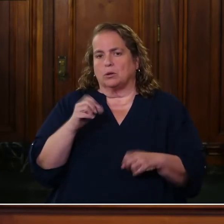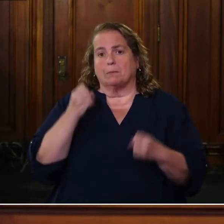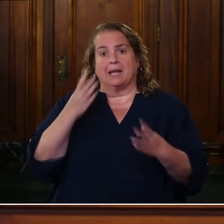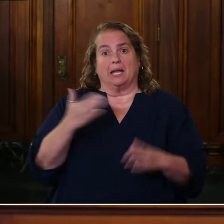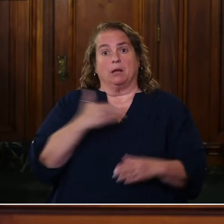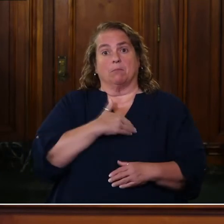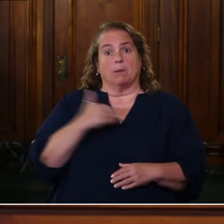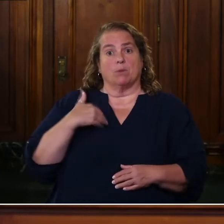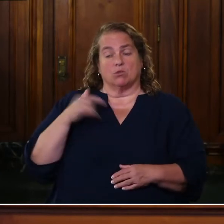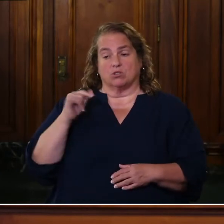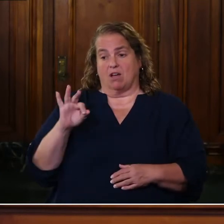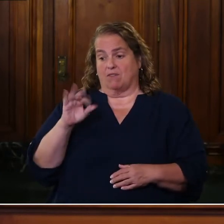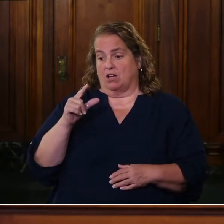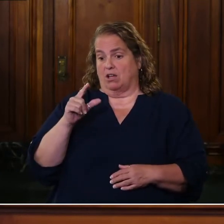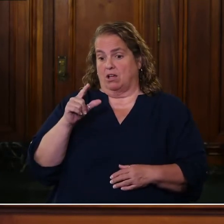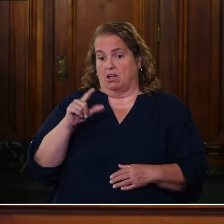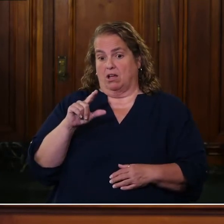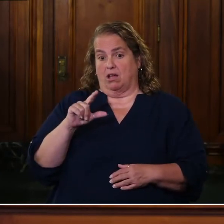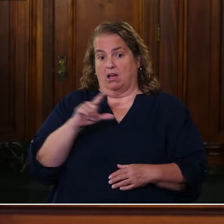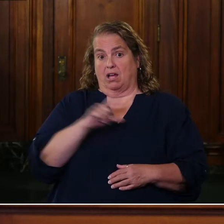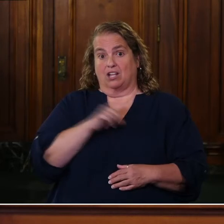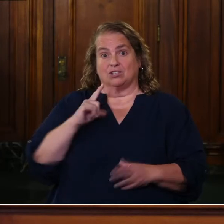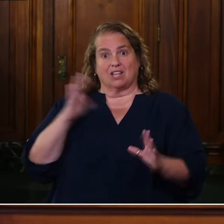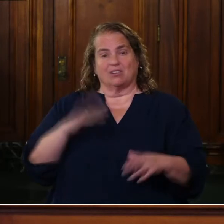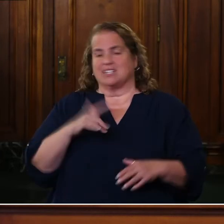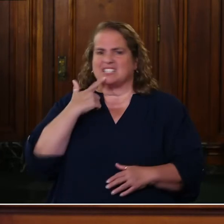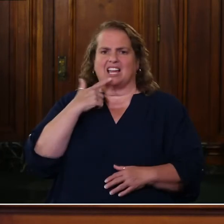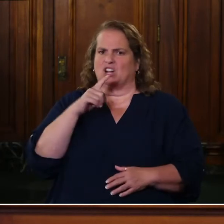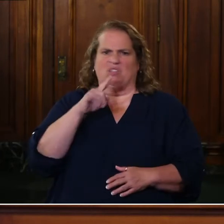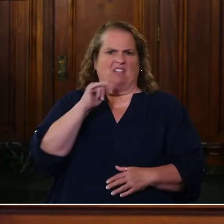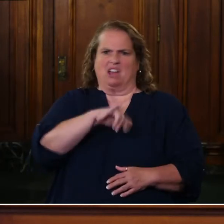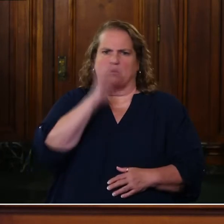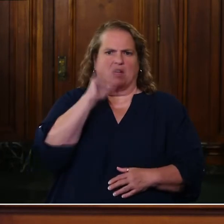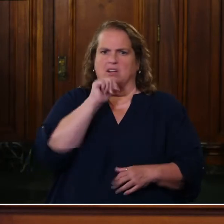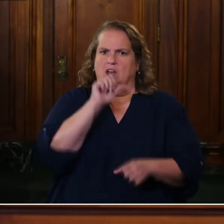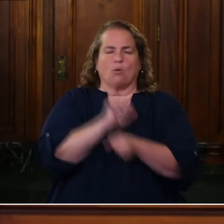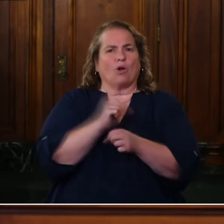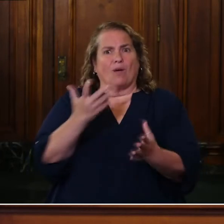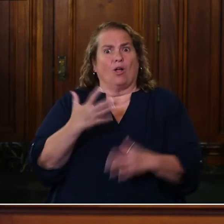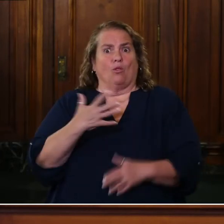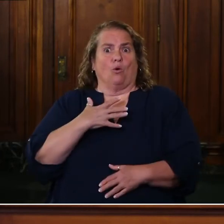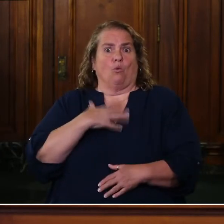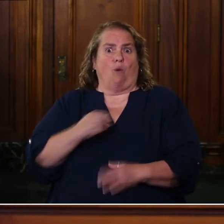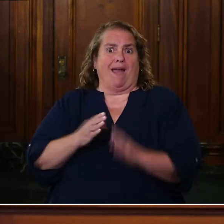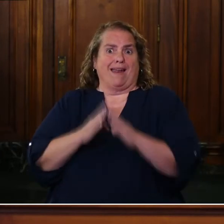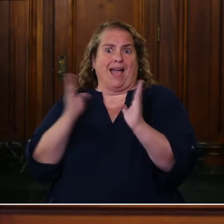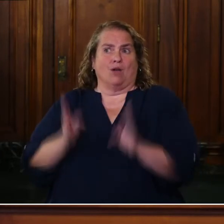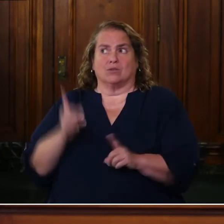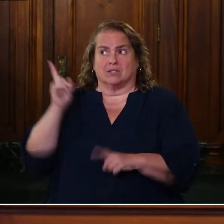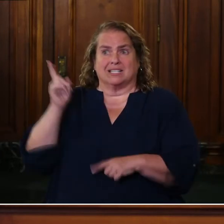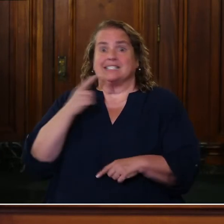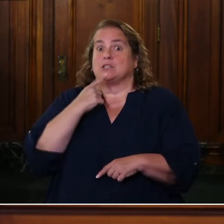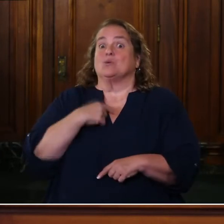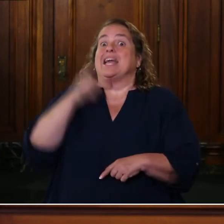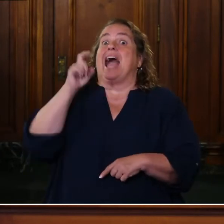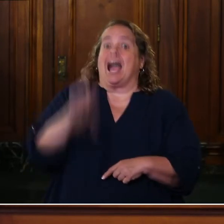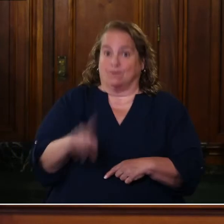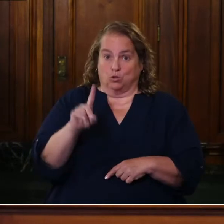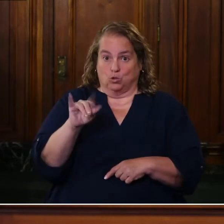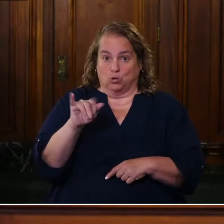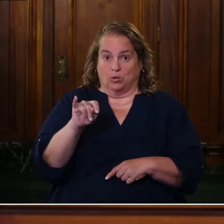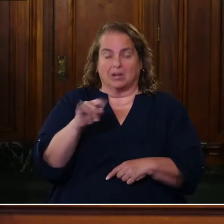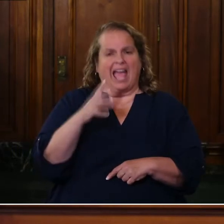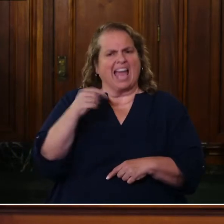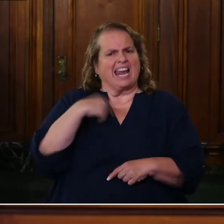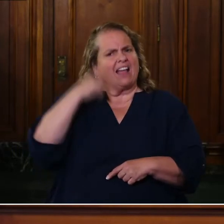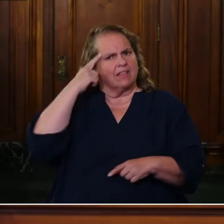work at all. Well, the White House says we have to do it. Uh, and, um, I believe that, that we can. Uh, I believe there, there